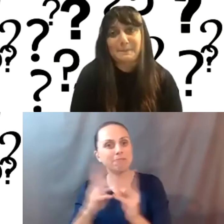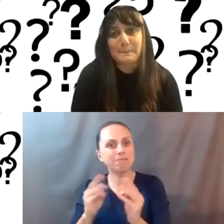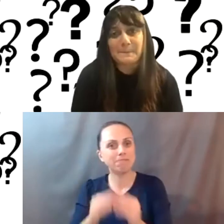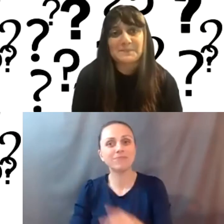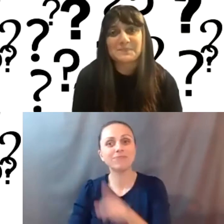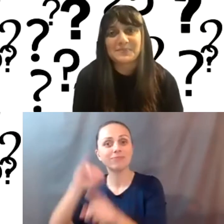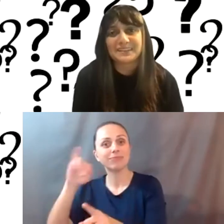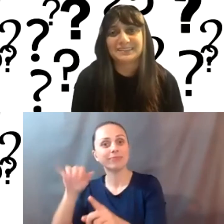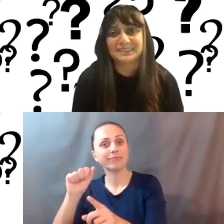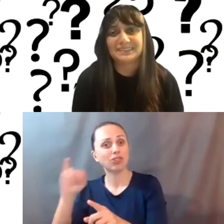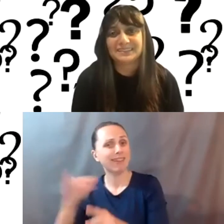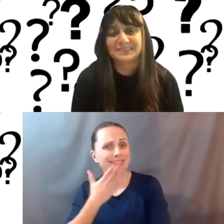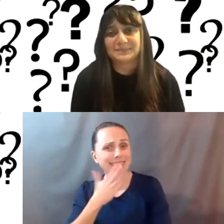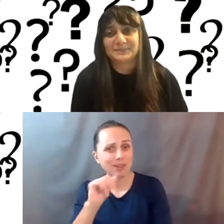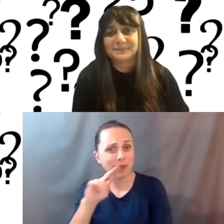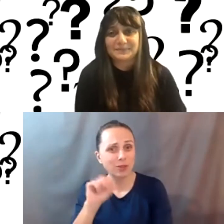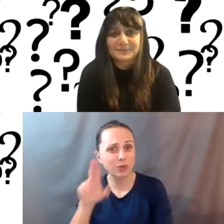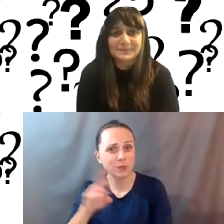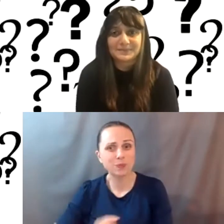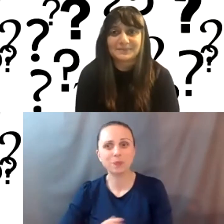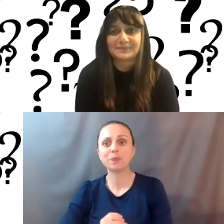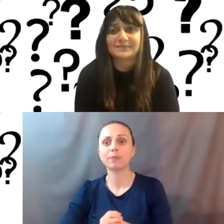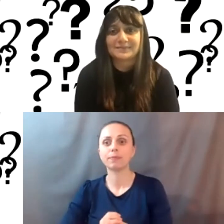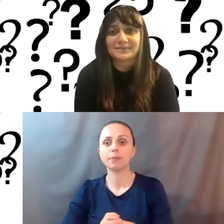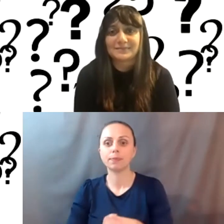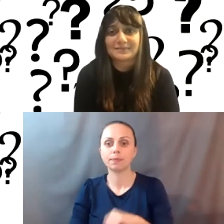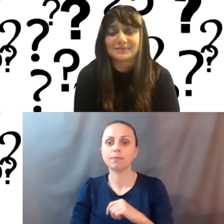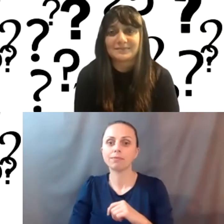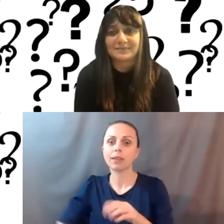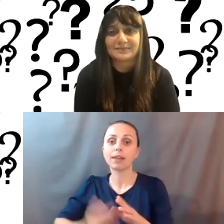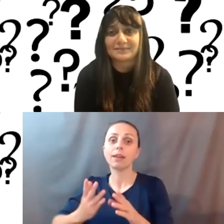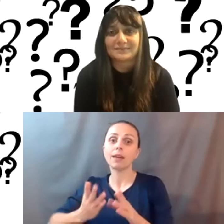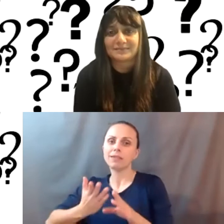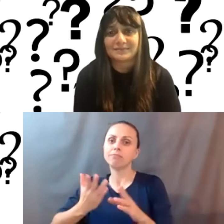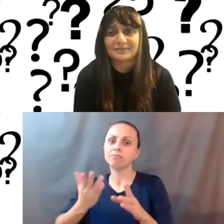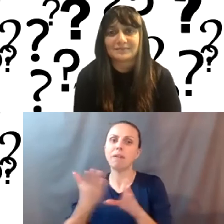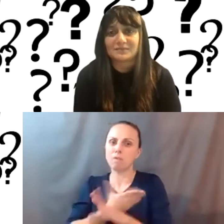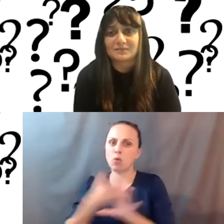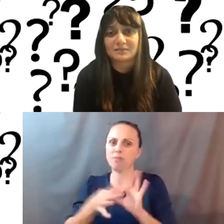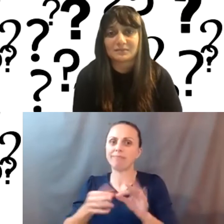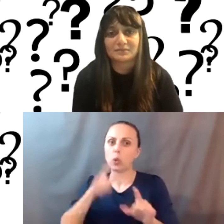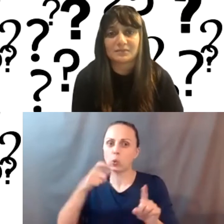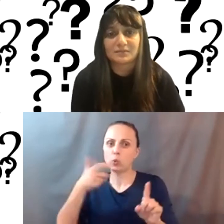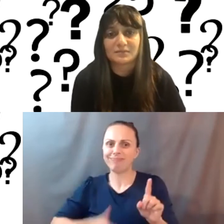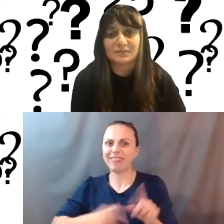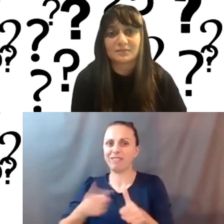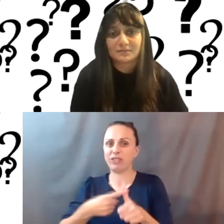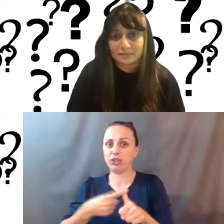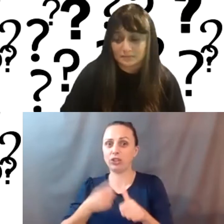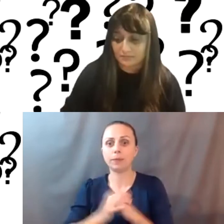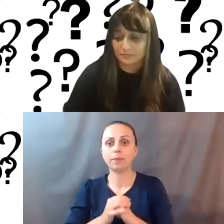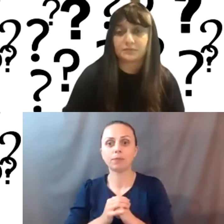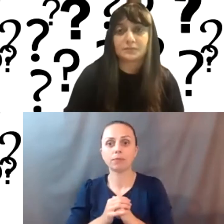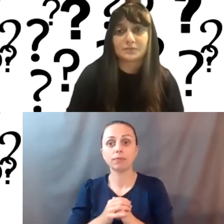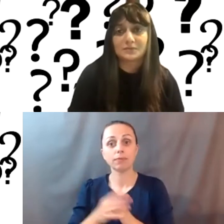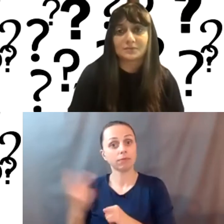Yeah. No, thanks, Anju. And I mean, before I just talk about myself, I think one of the things was that when